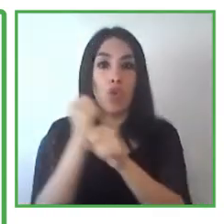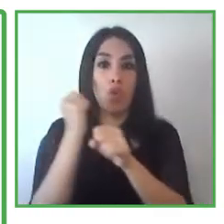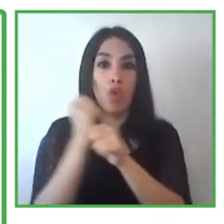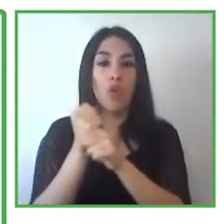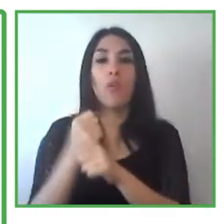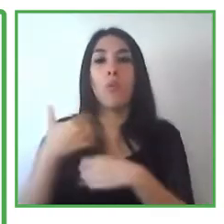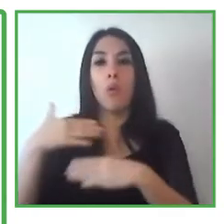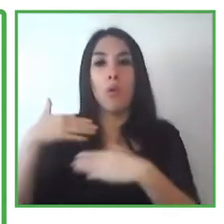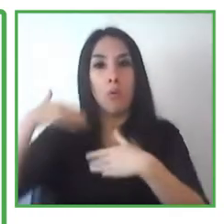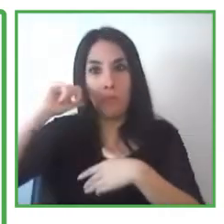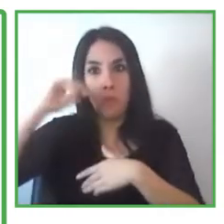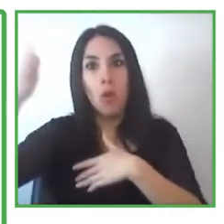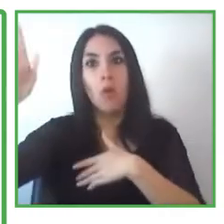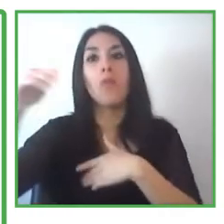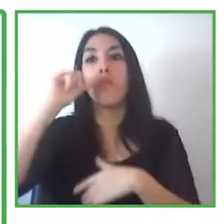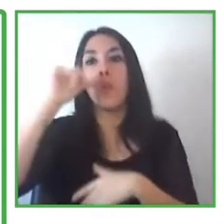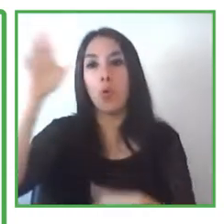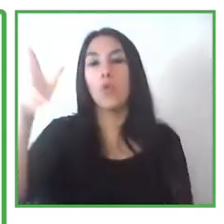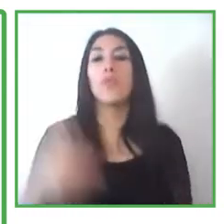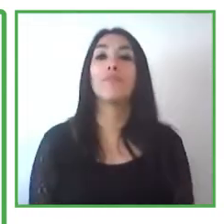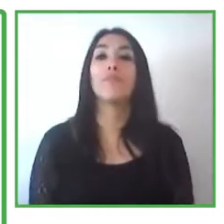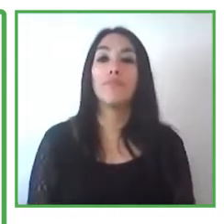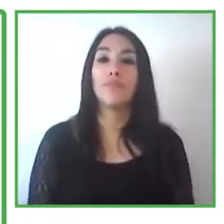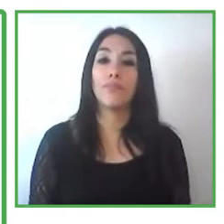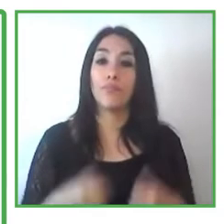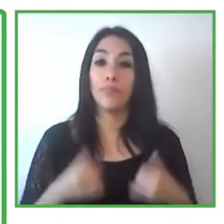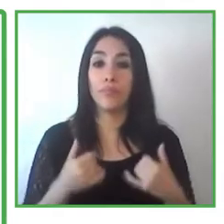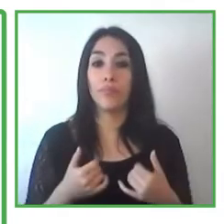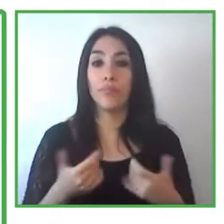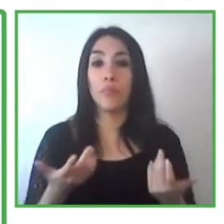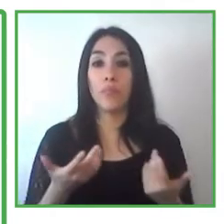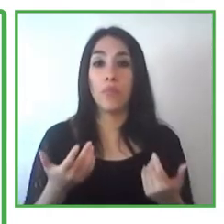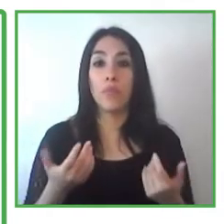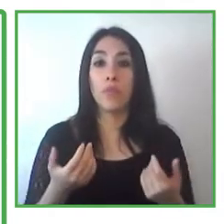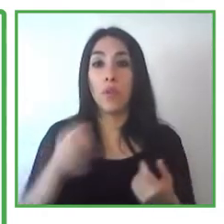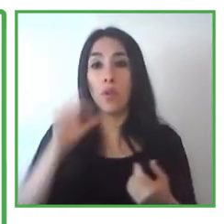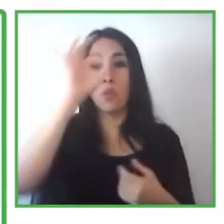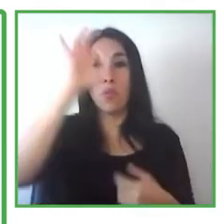once they finish their technical training.